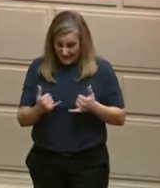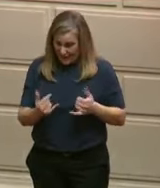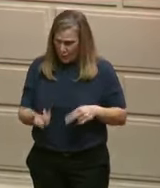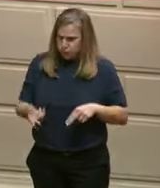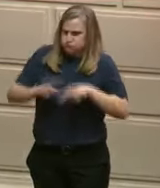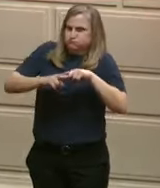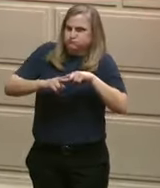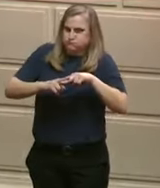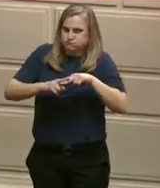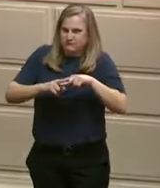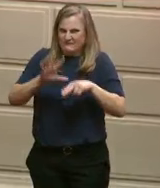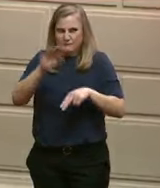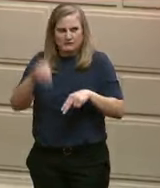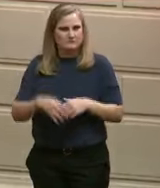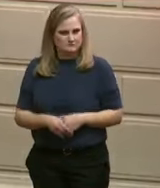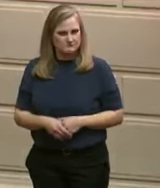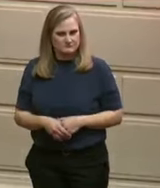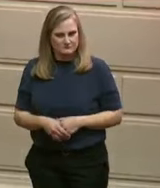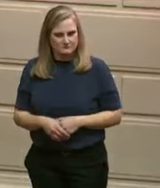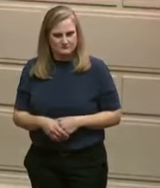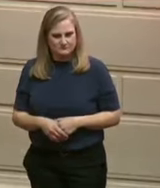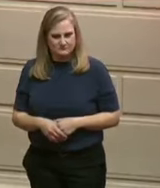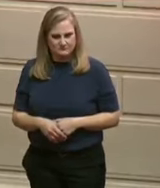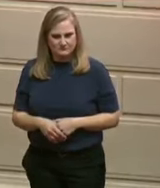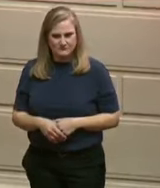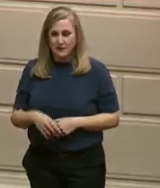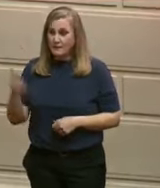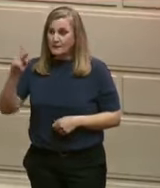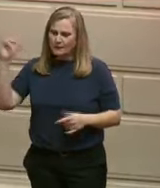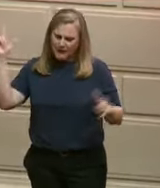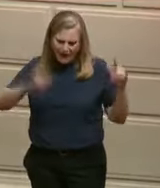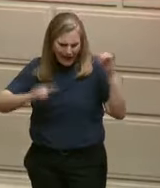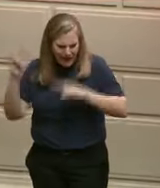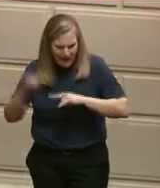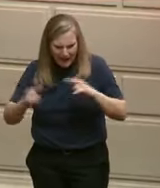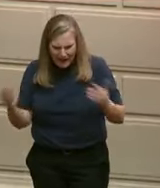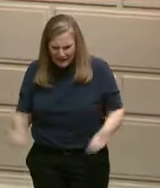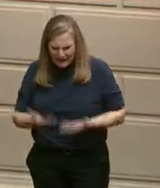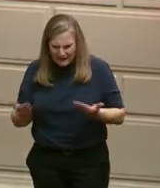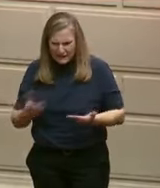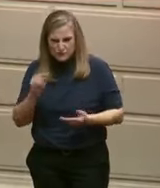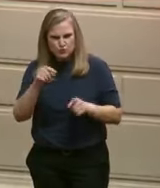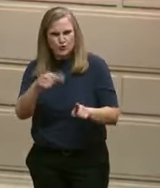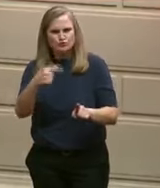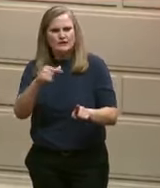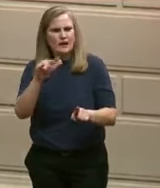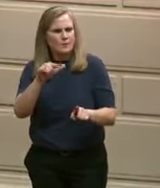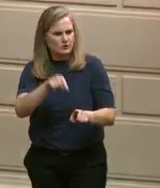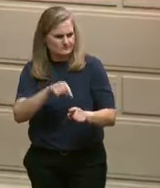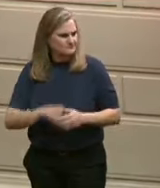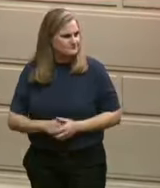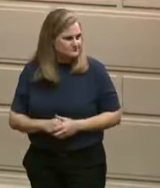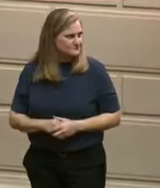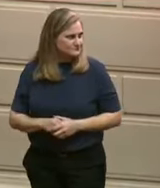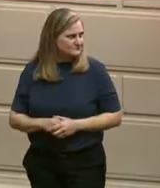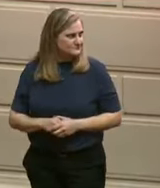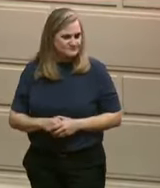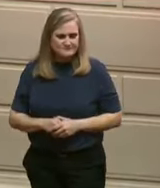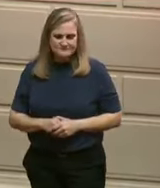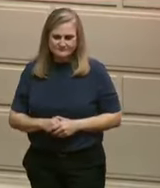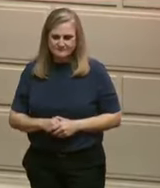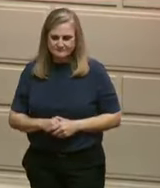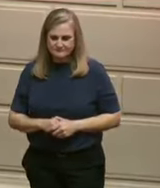many of those visitors flying into Rhode Island TF Green International Airport. Ranked in the top 10